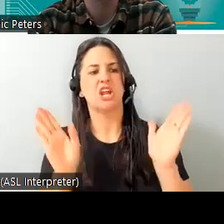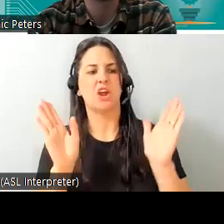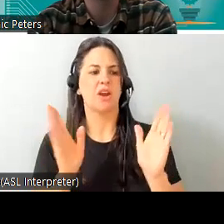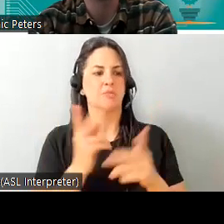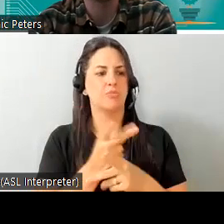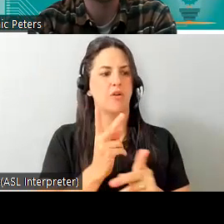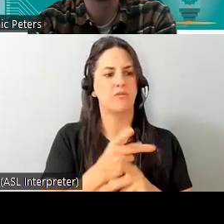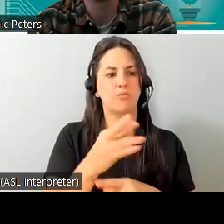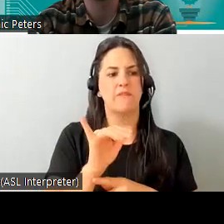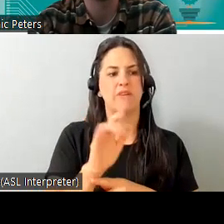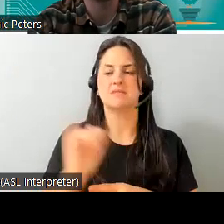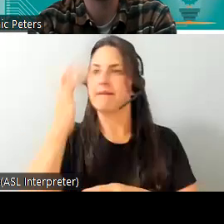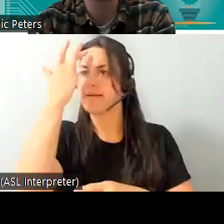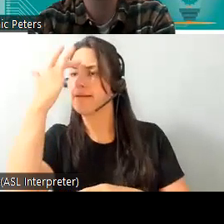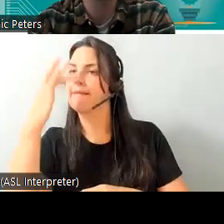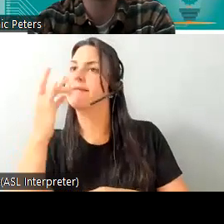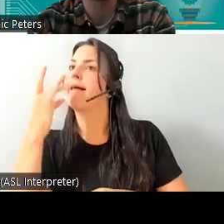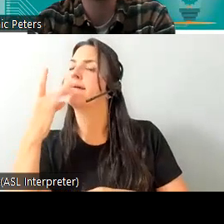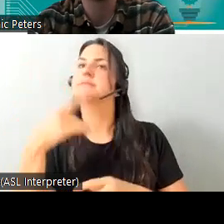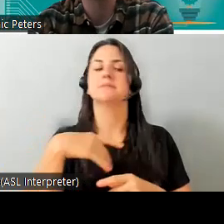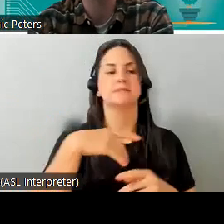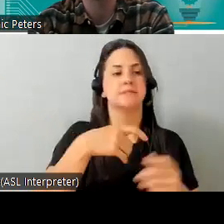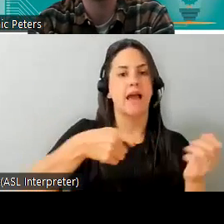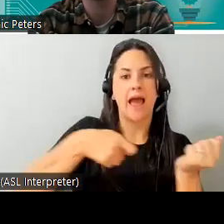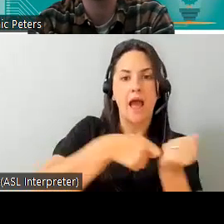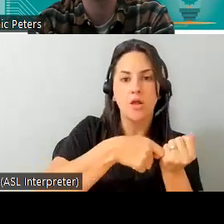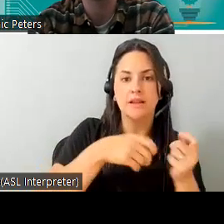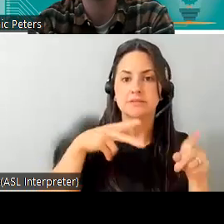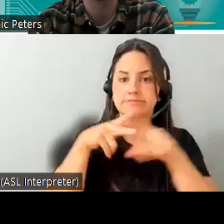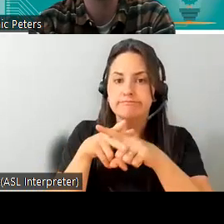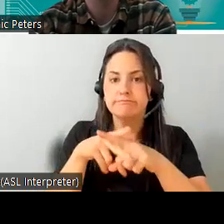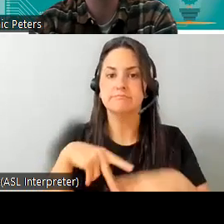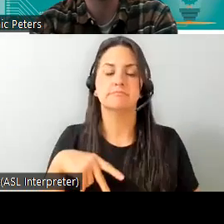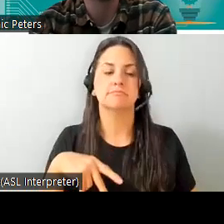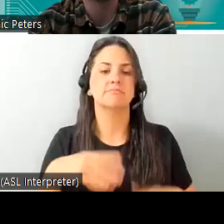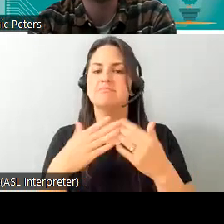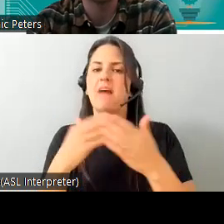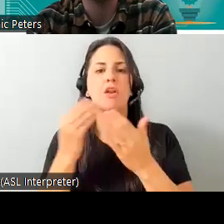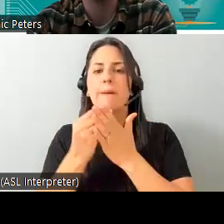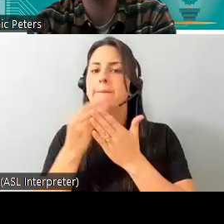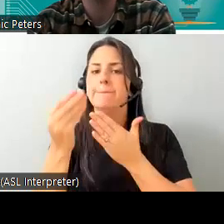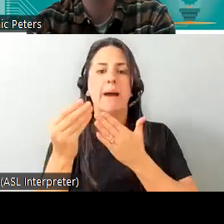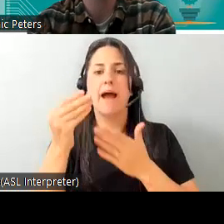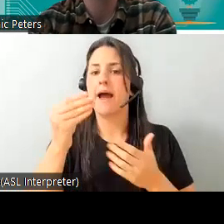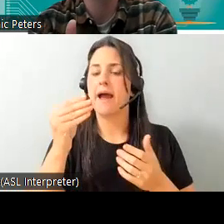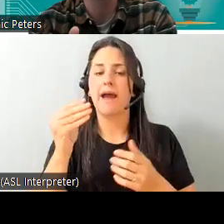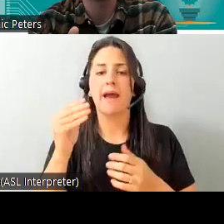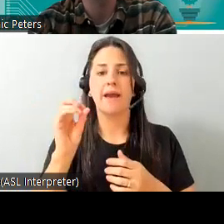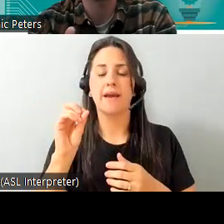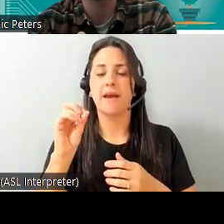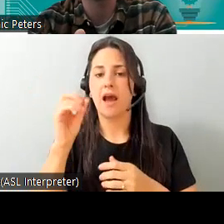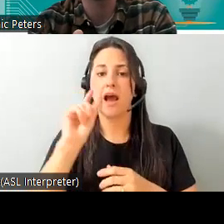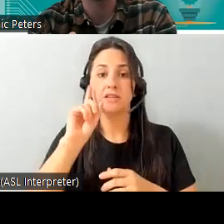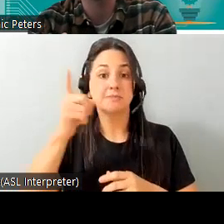devices like lights smart outlets etc it doesn't really matter if you buy a smart light from 10 different manufacturers they should all